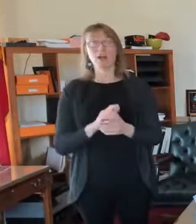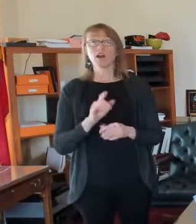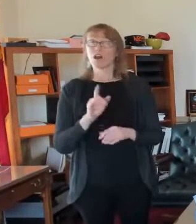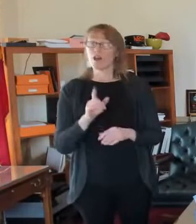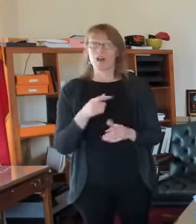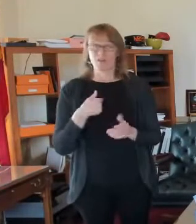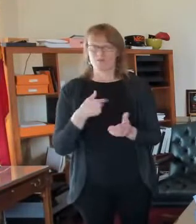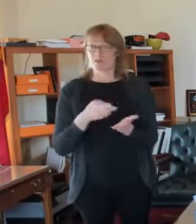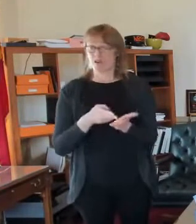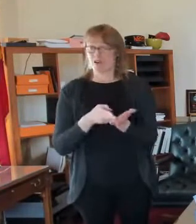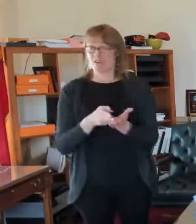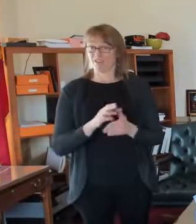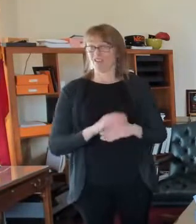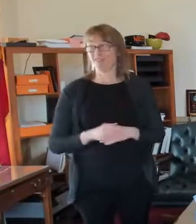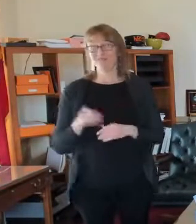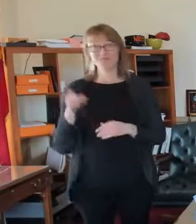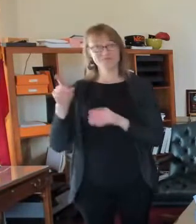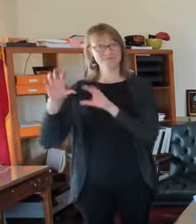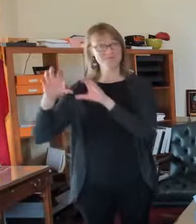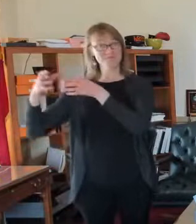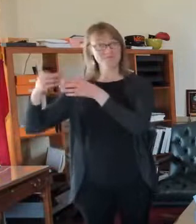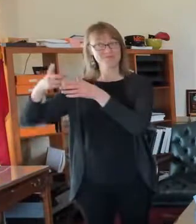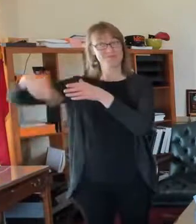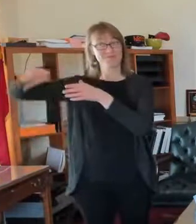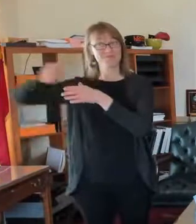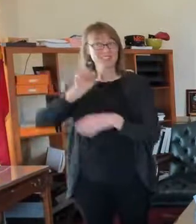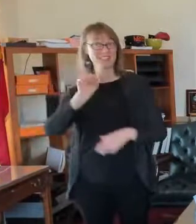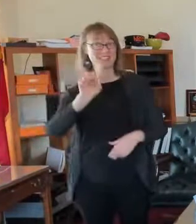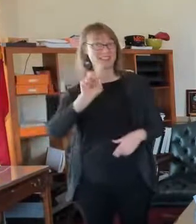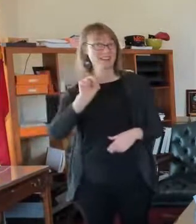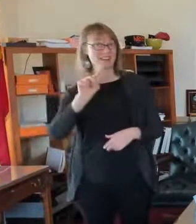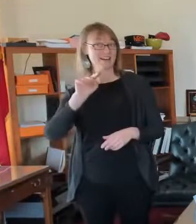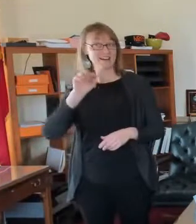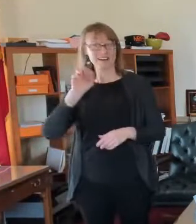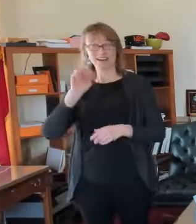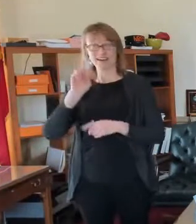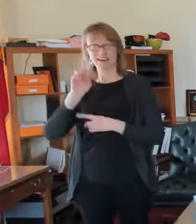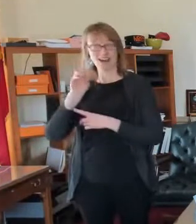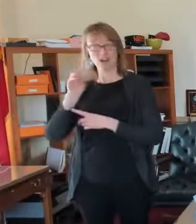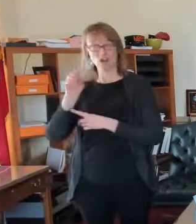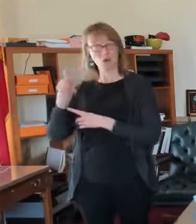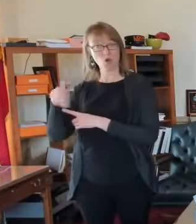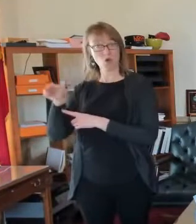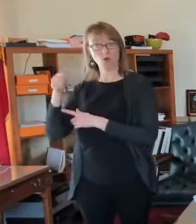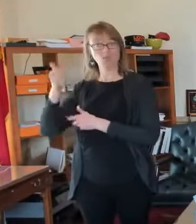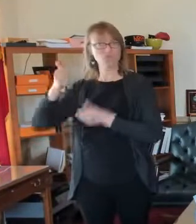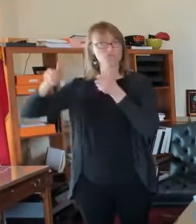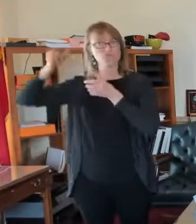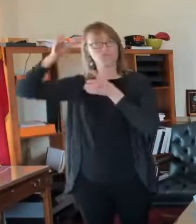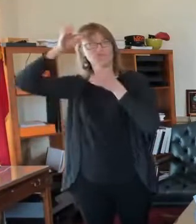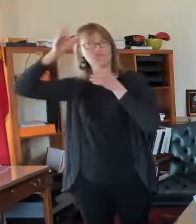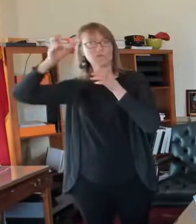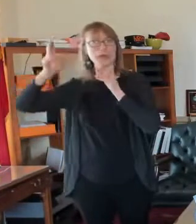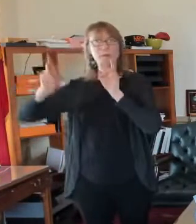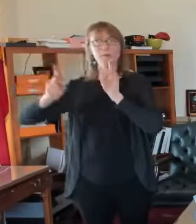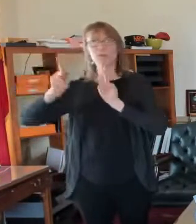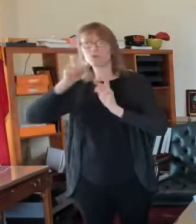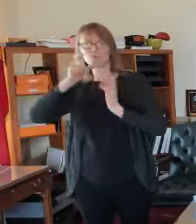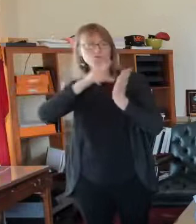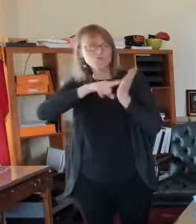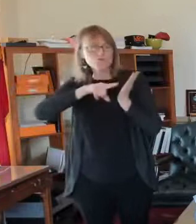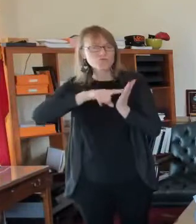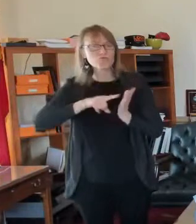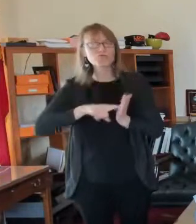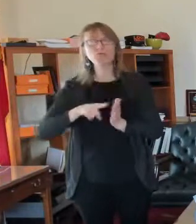people of the caliber that, that worked on this report is, is a, uh, a real